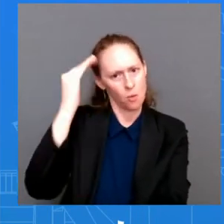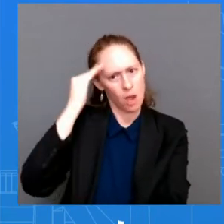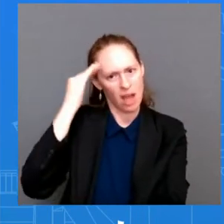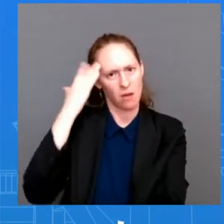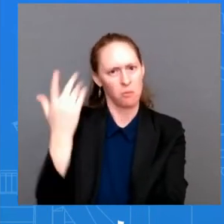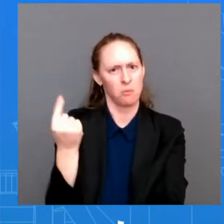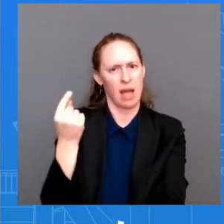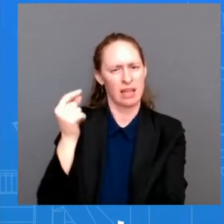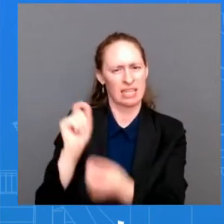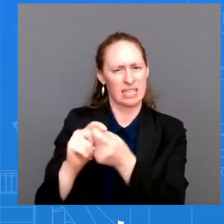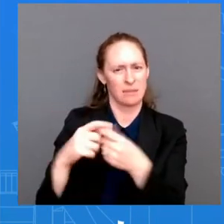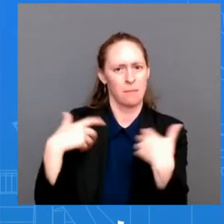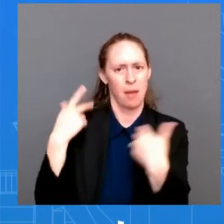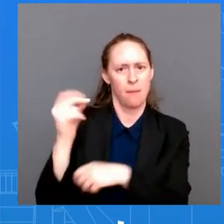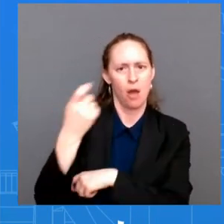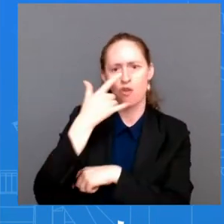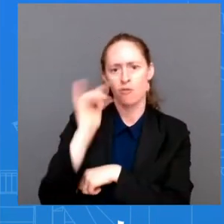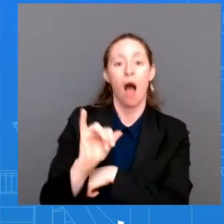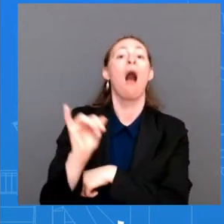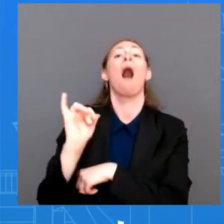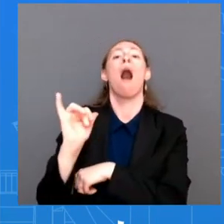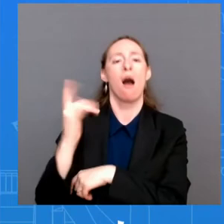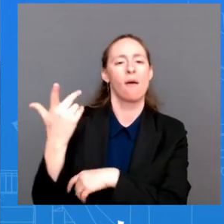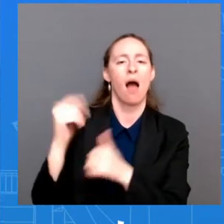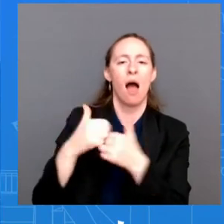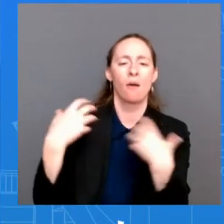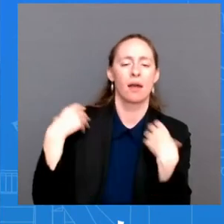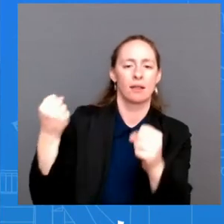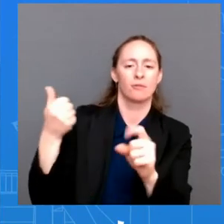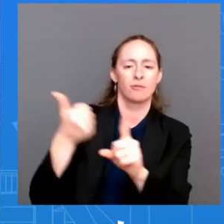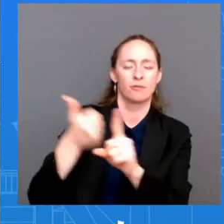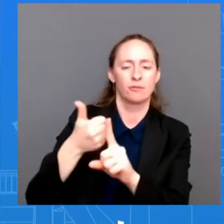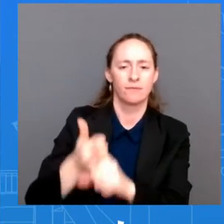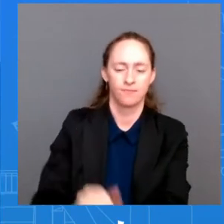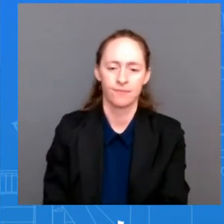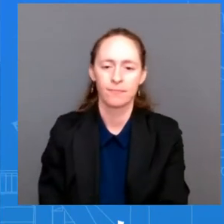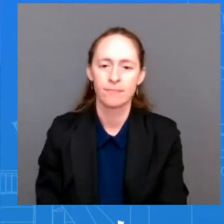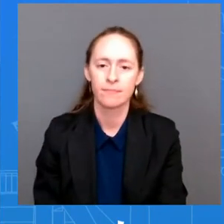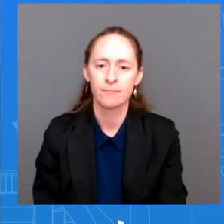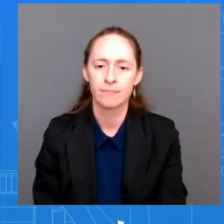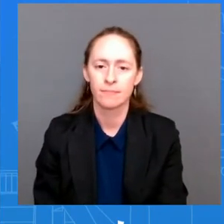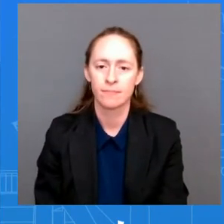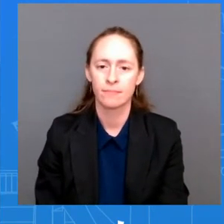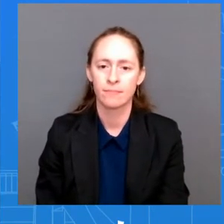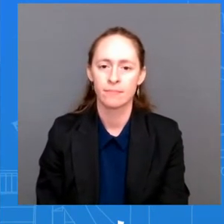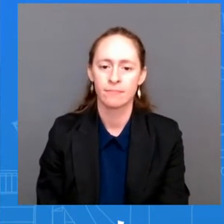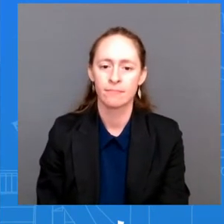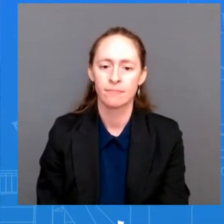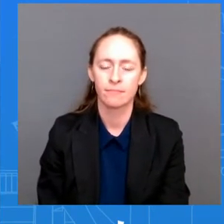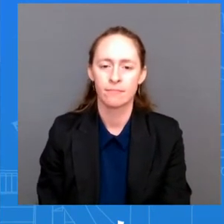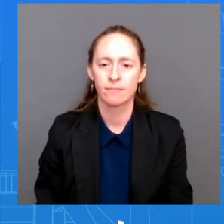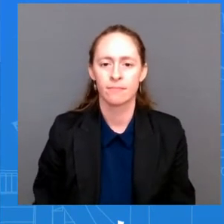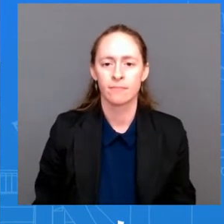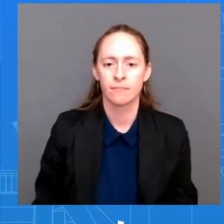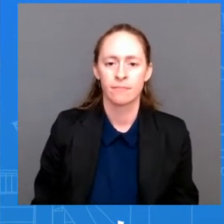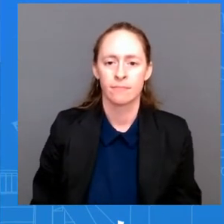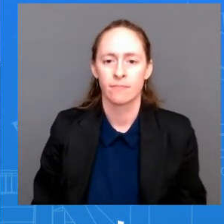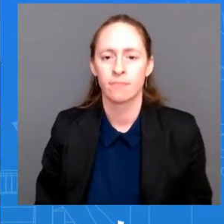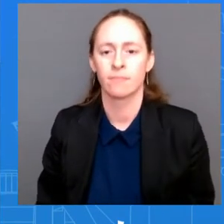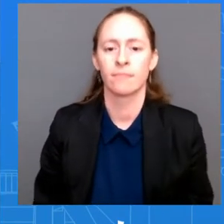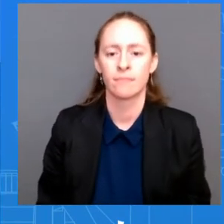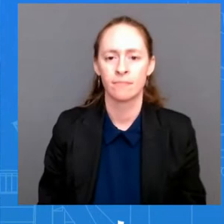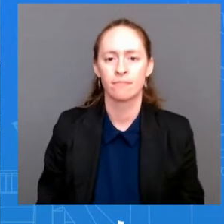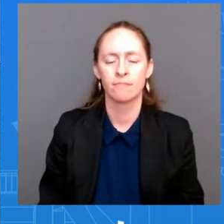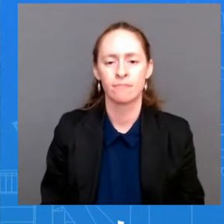And so that as well continues. The you have any insight on the president's own thinking right now on the possibility of declaring a